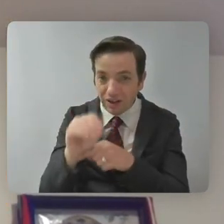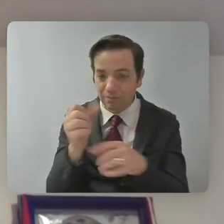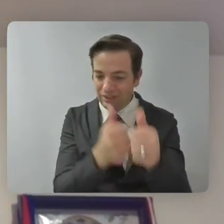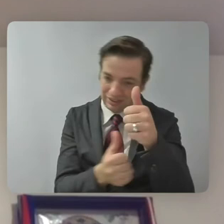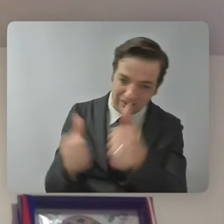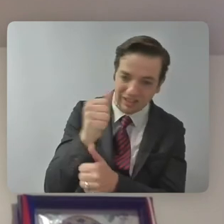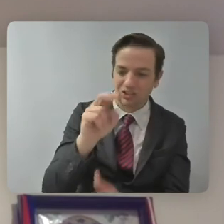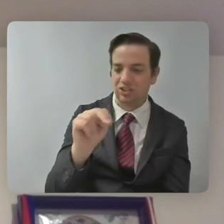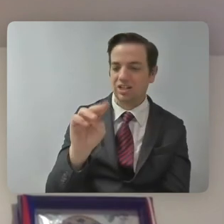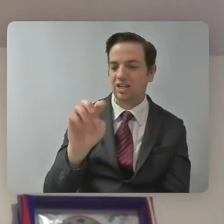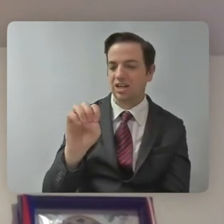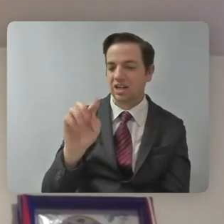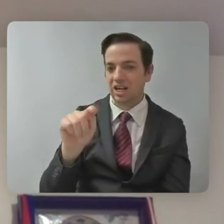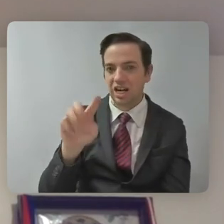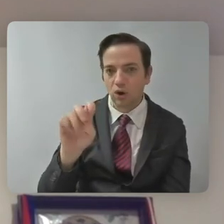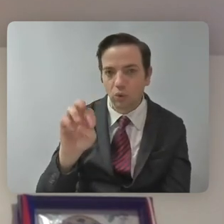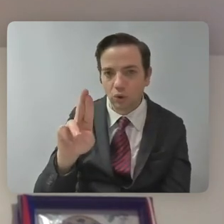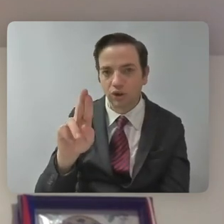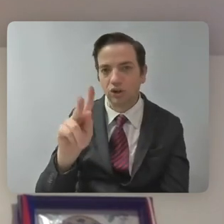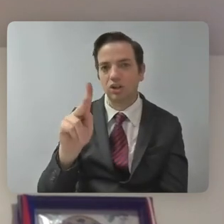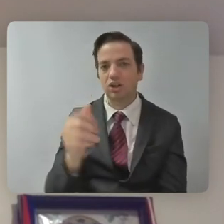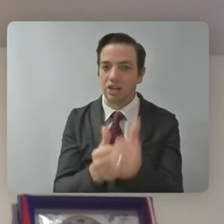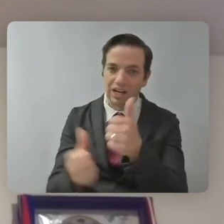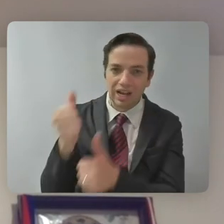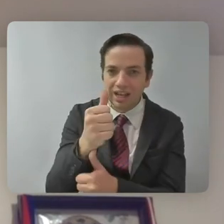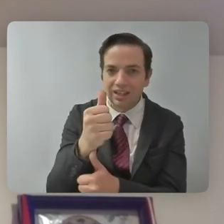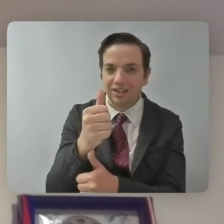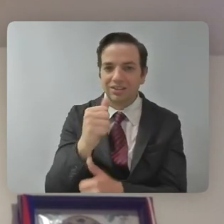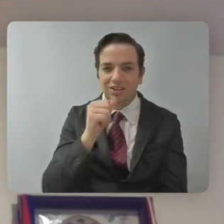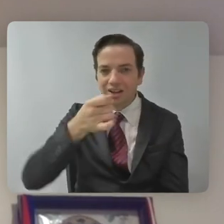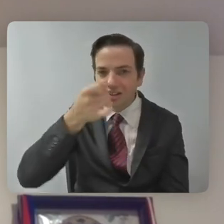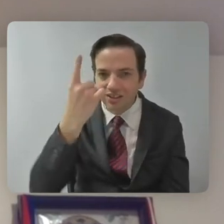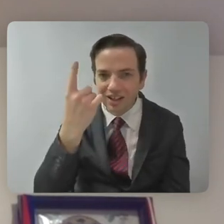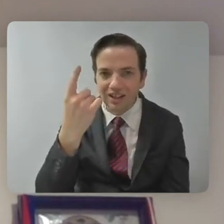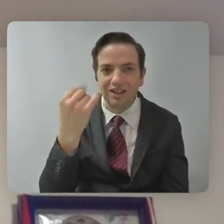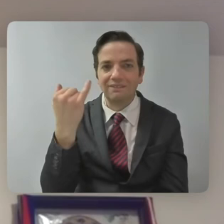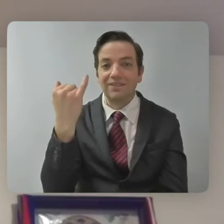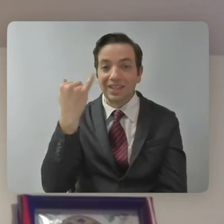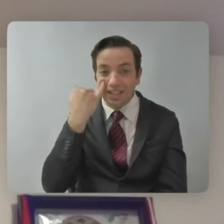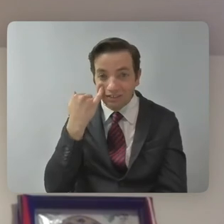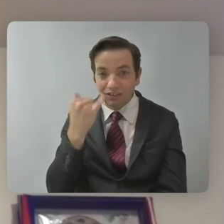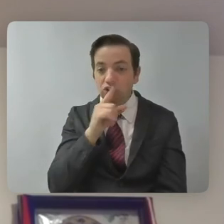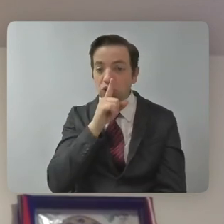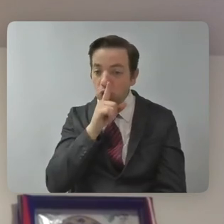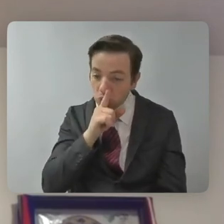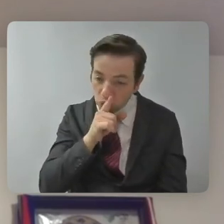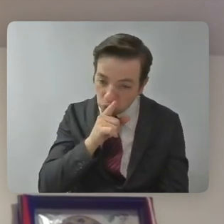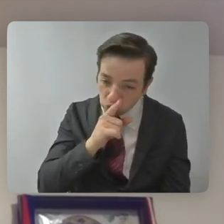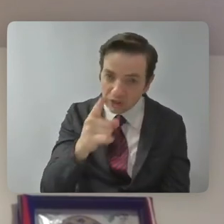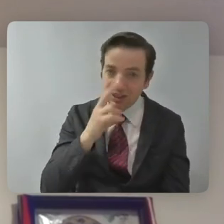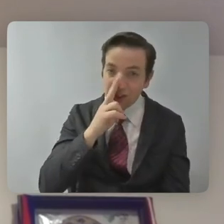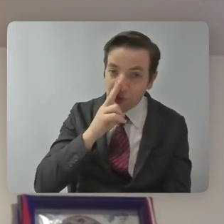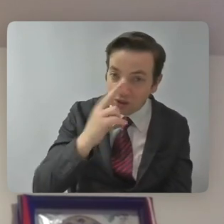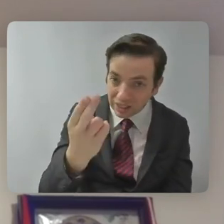heads and everybody is the fact that like the more out of the box you go with how you produce your own work, the more of a crowd